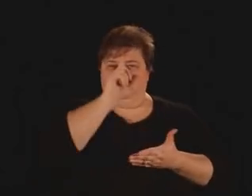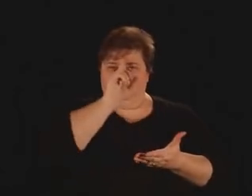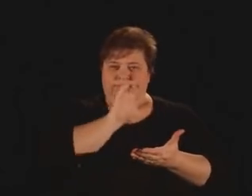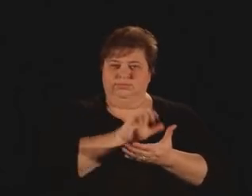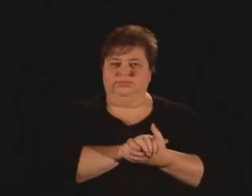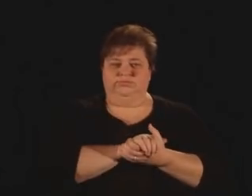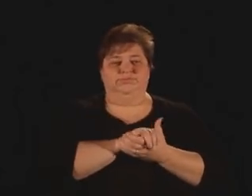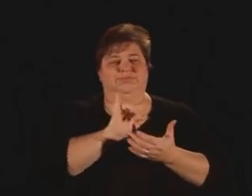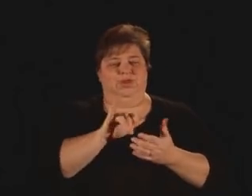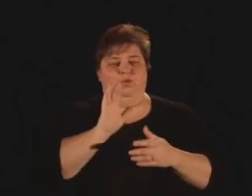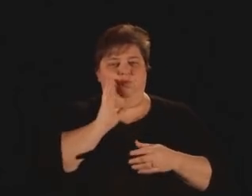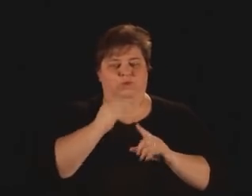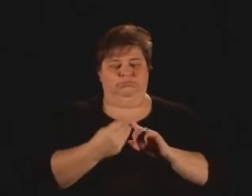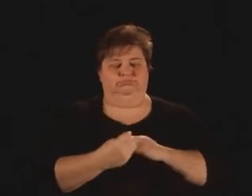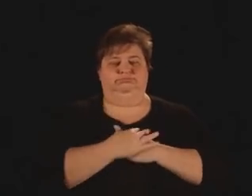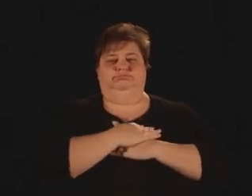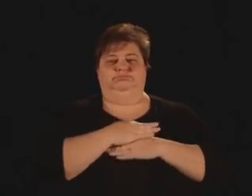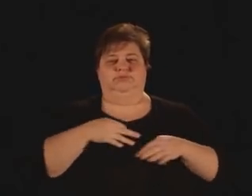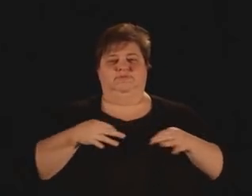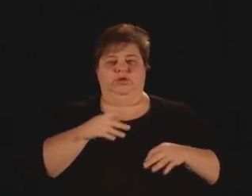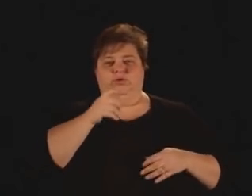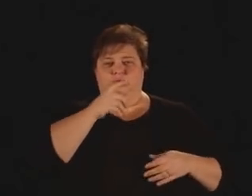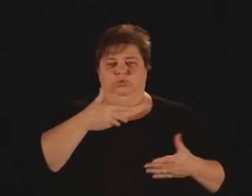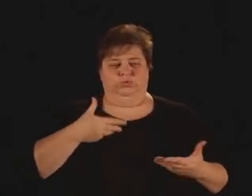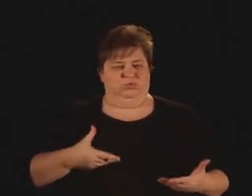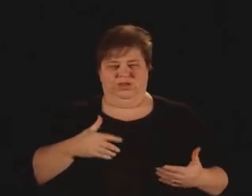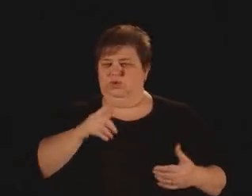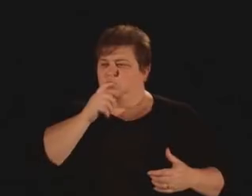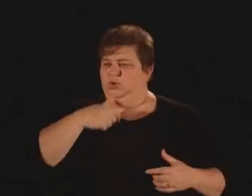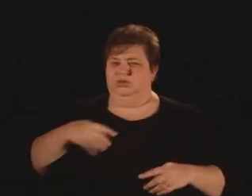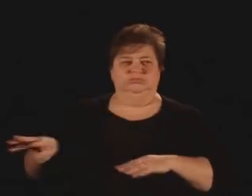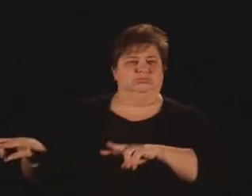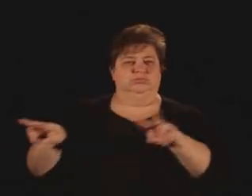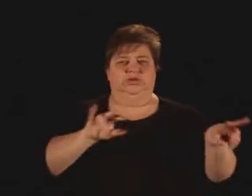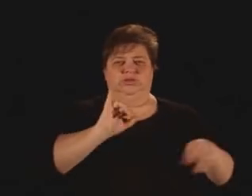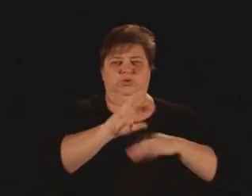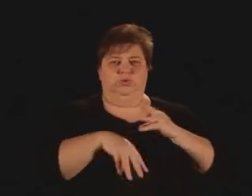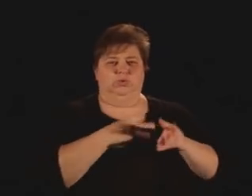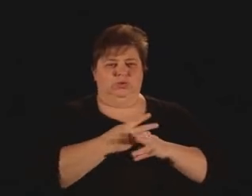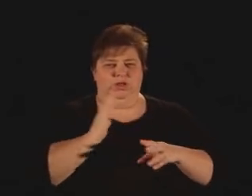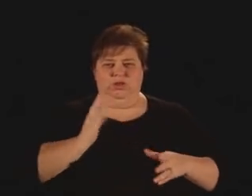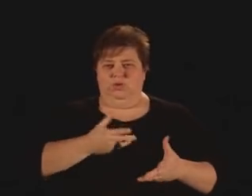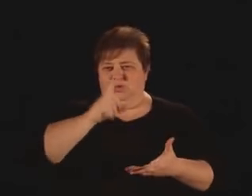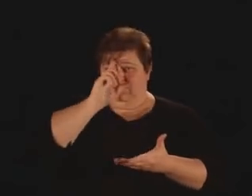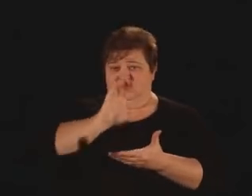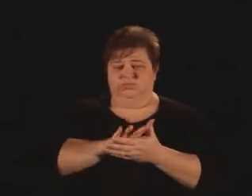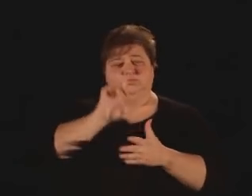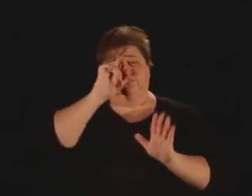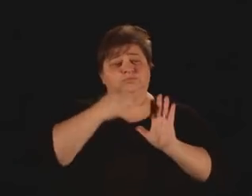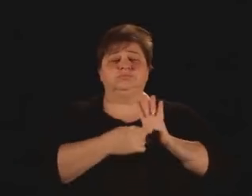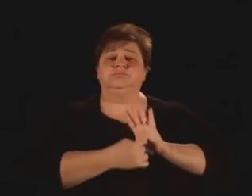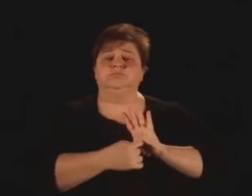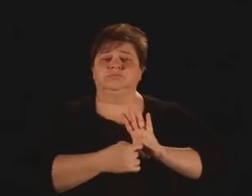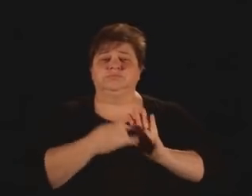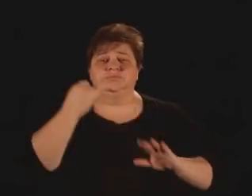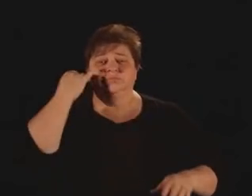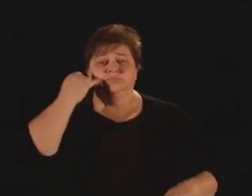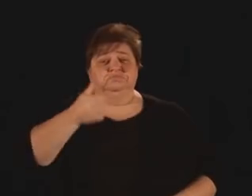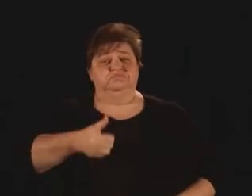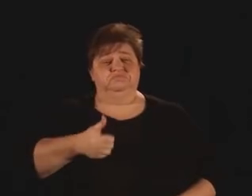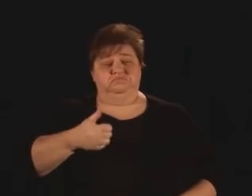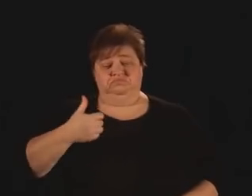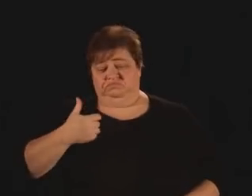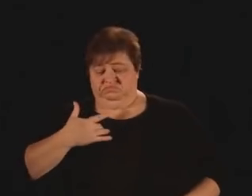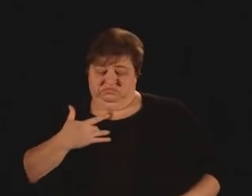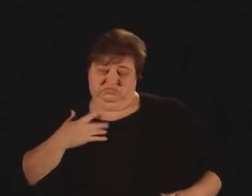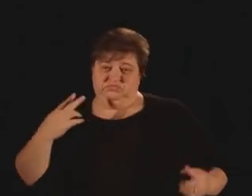see the world and we operate in it according to our beliefs. For instance, if you believe you are attractive and you walk into a party,